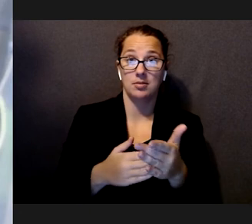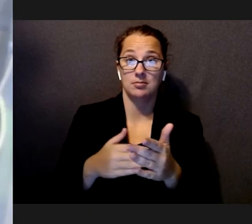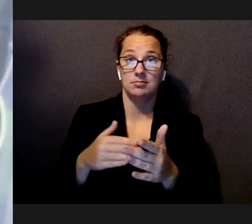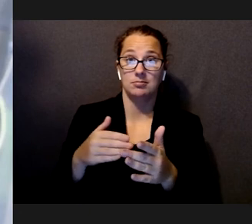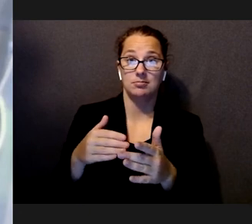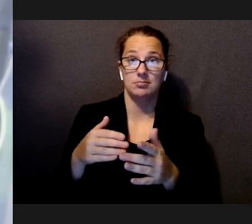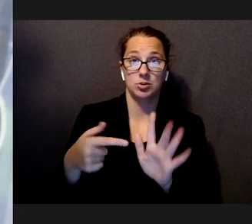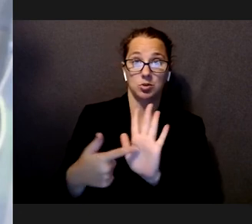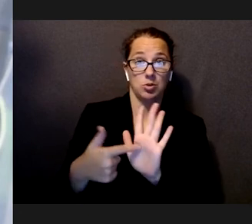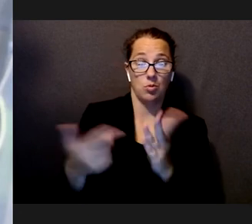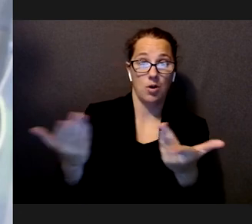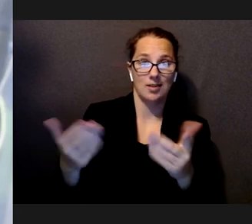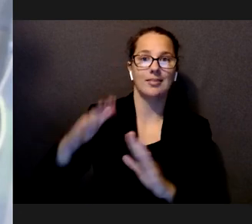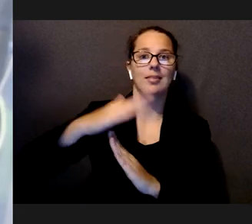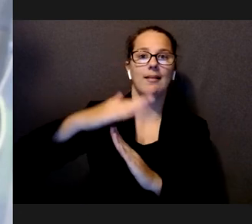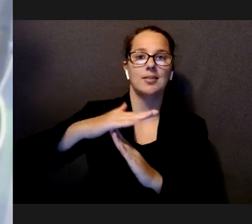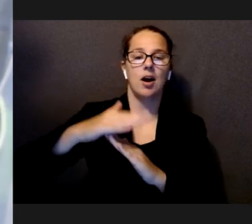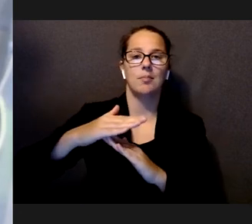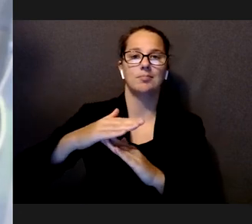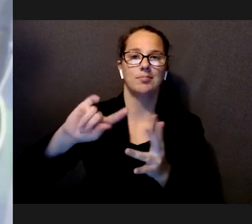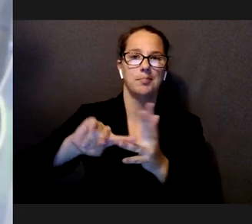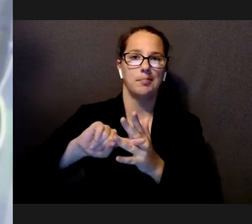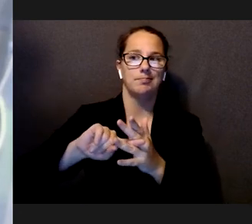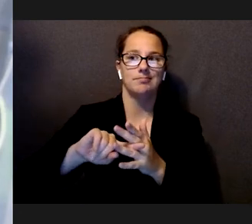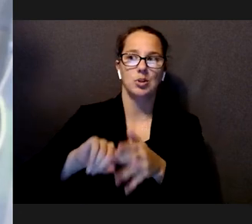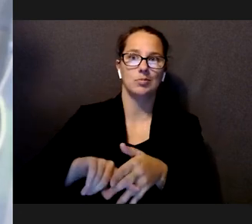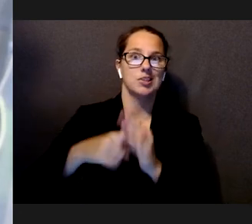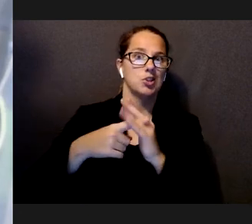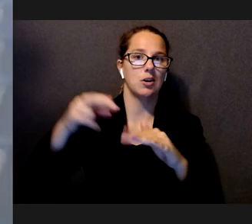top stair. This marked the beginning of the staircase.